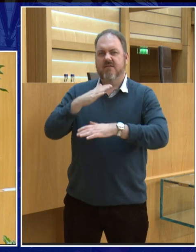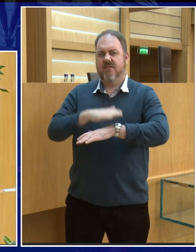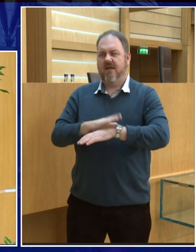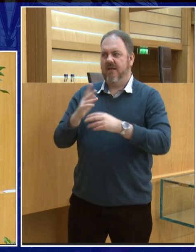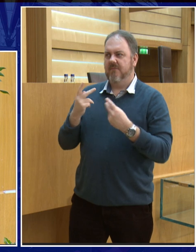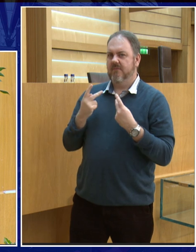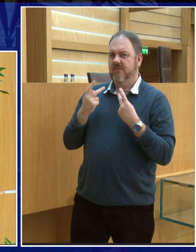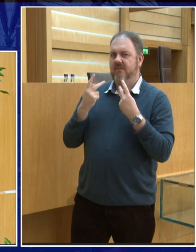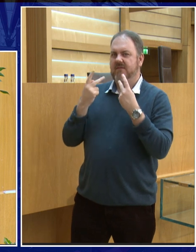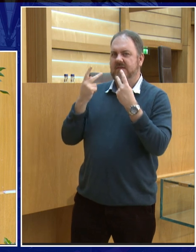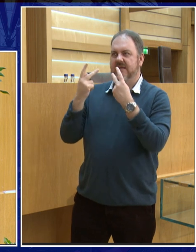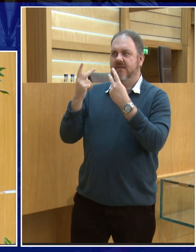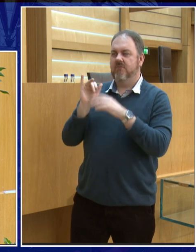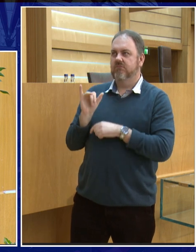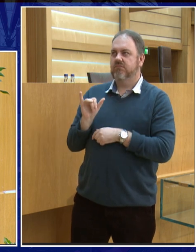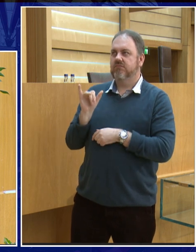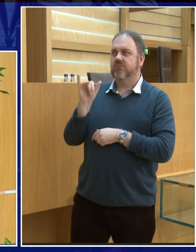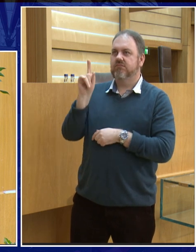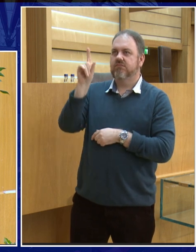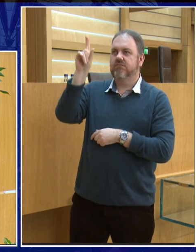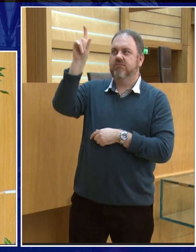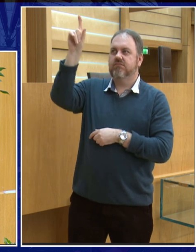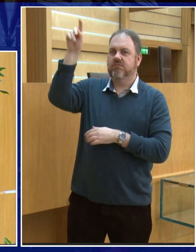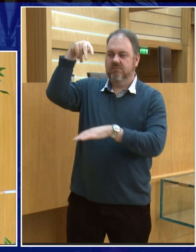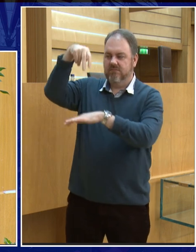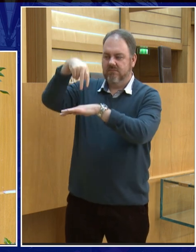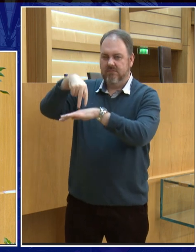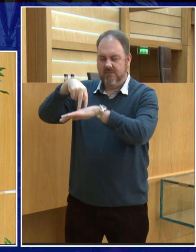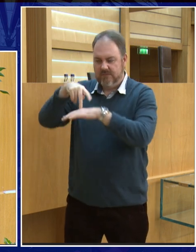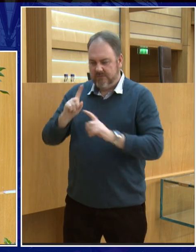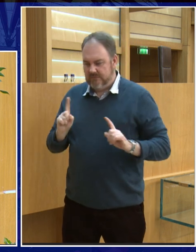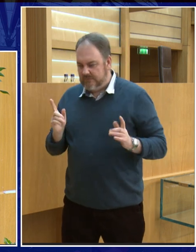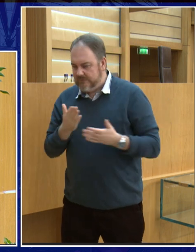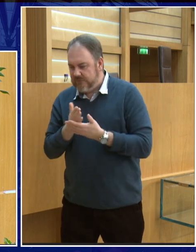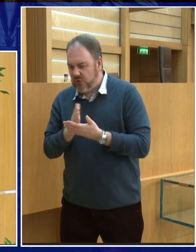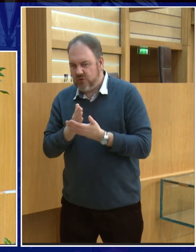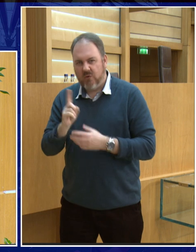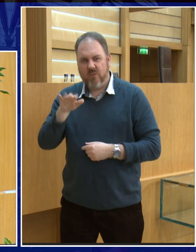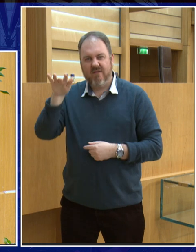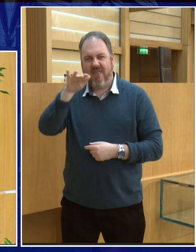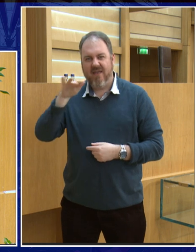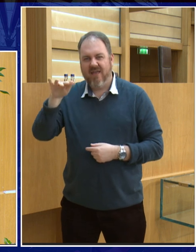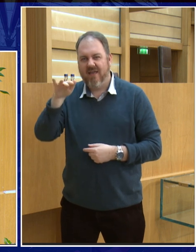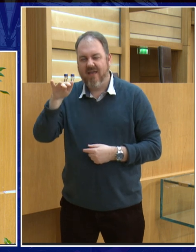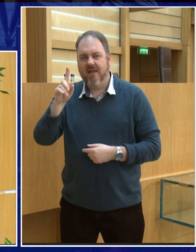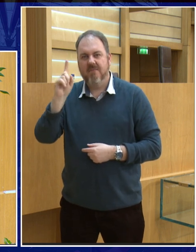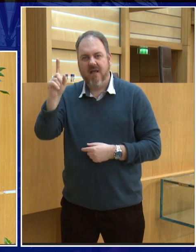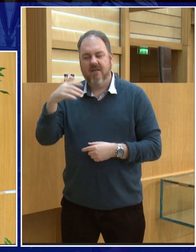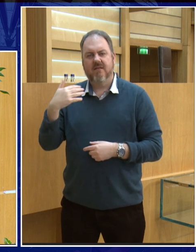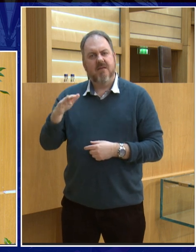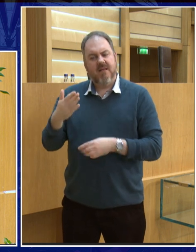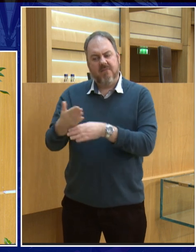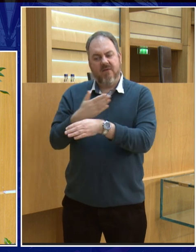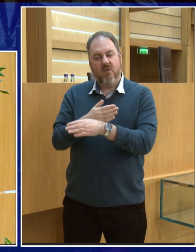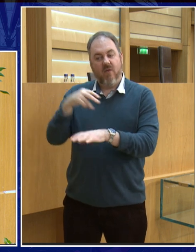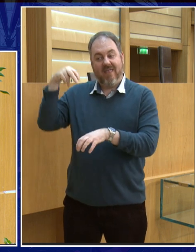a long way away from the Earth. And they weren't sure what to expect. But as they analyzed the moon, they did lots of orbits around the